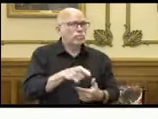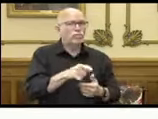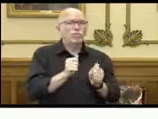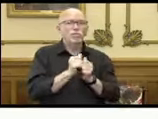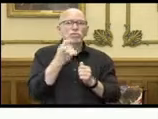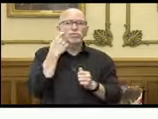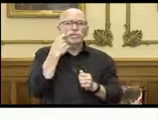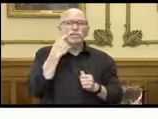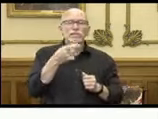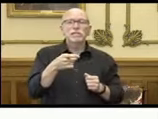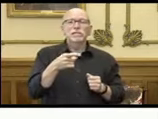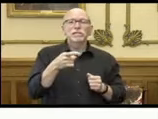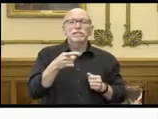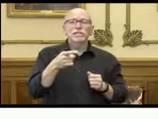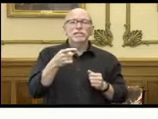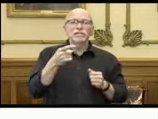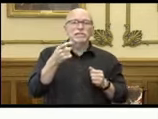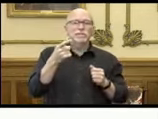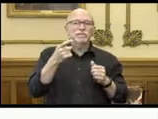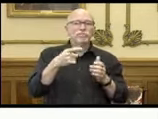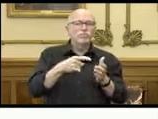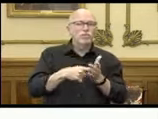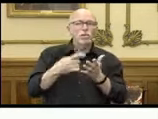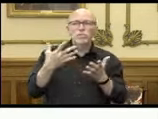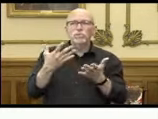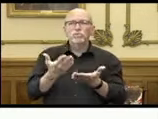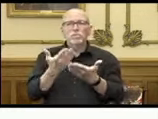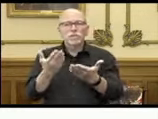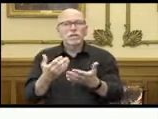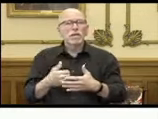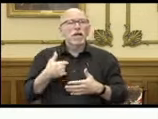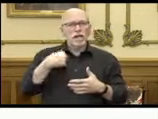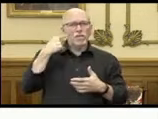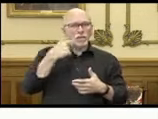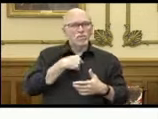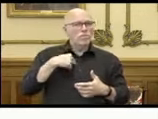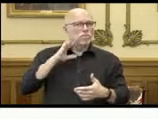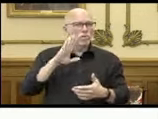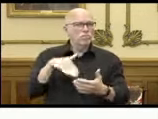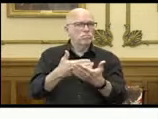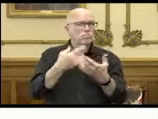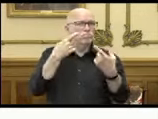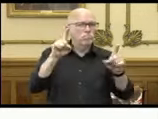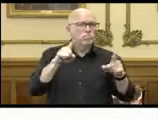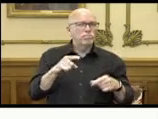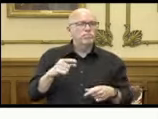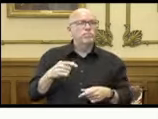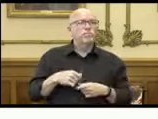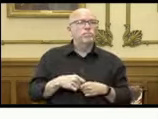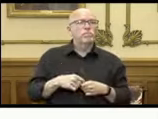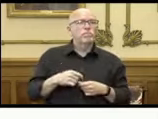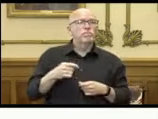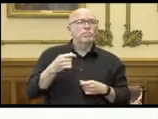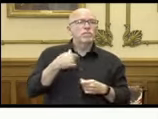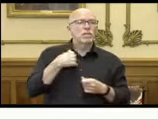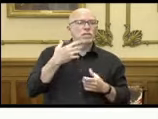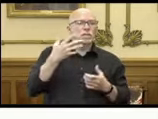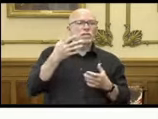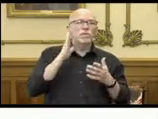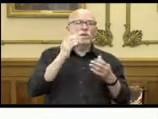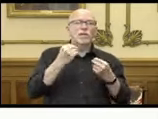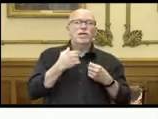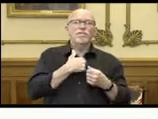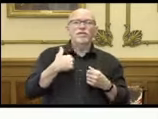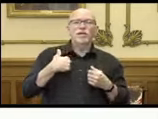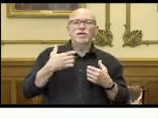requirements and recommendations, I think we can get there. I want to be safe, not sorry. So this gives us